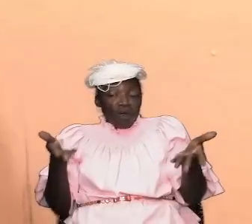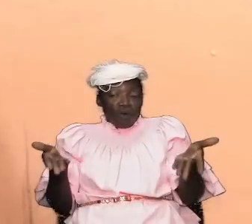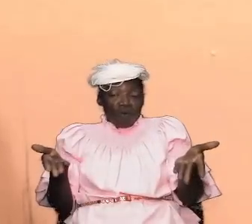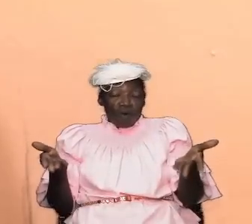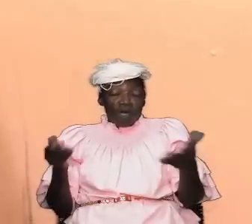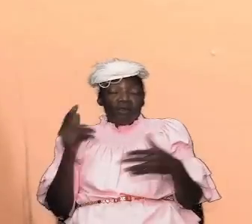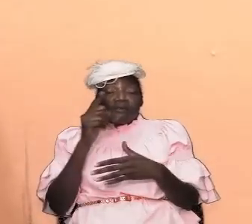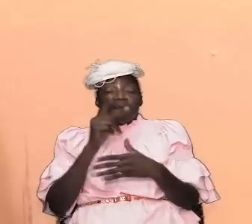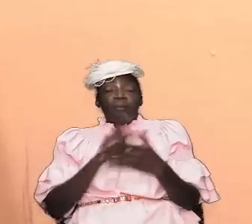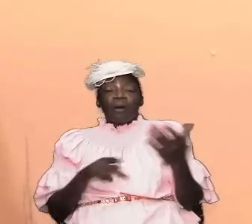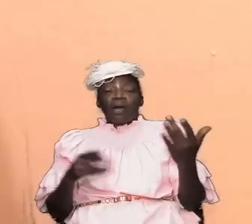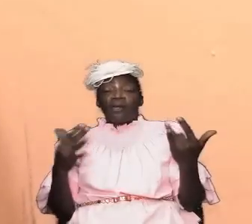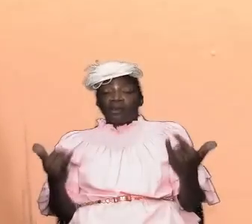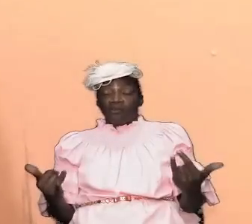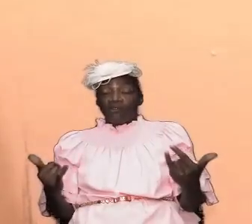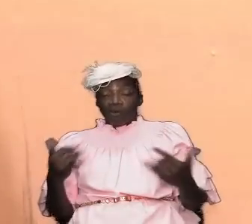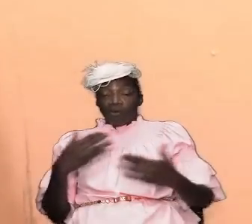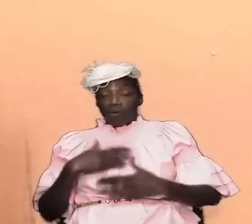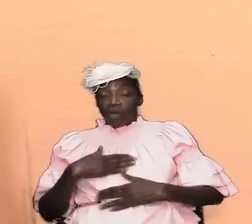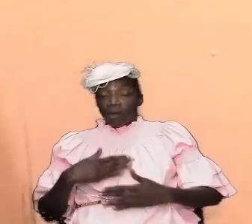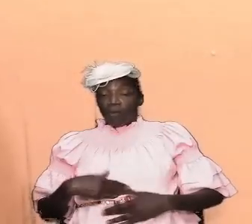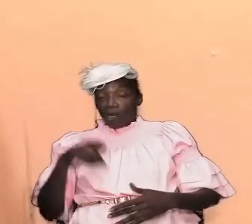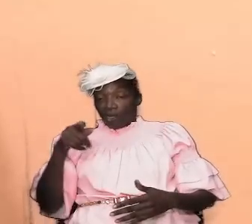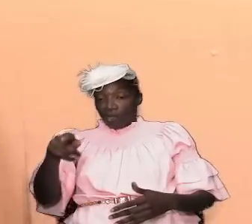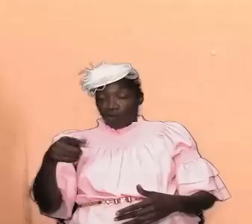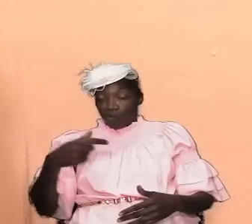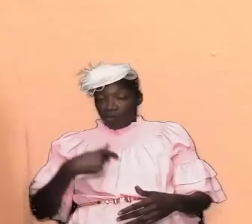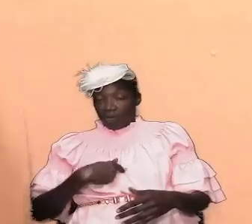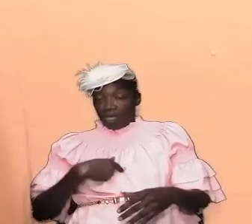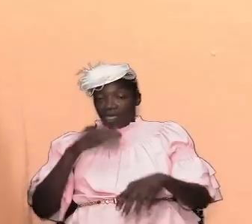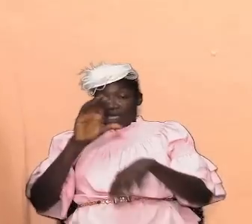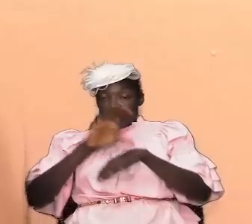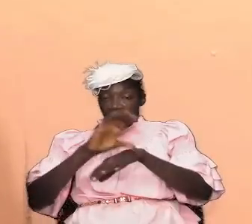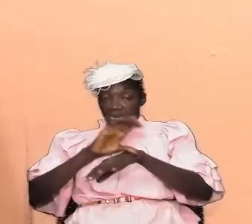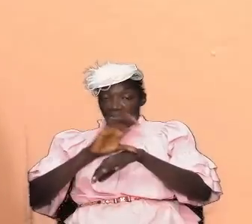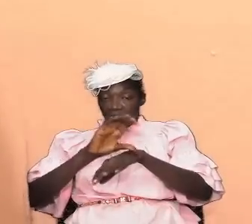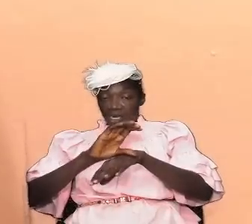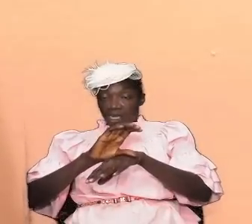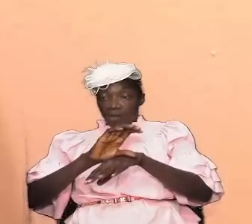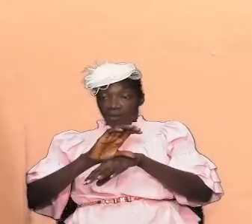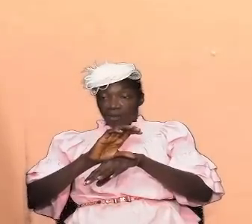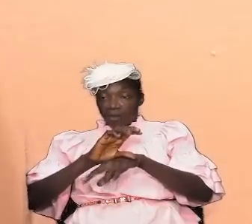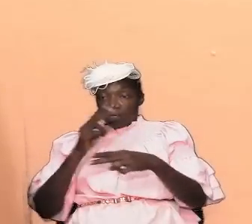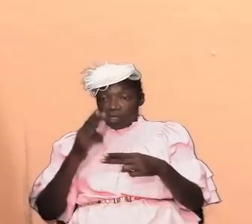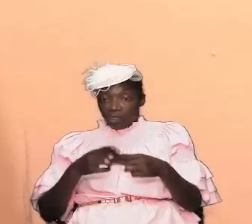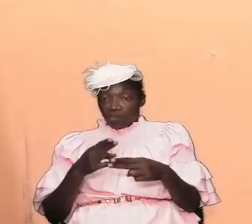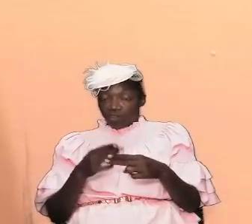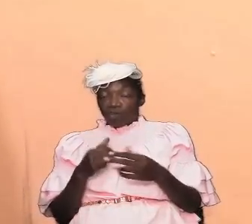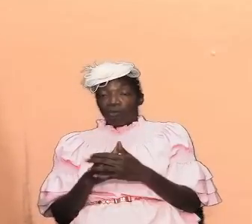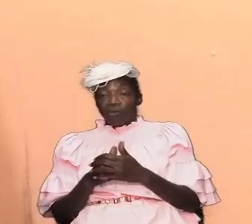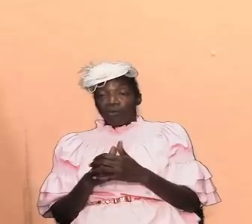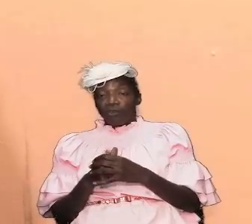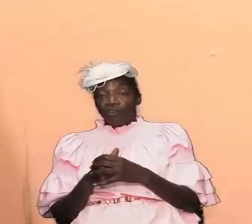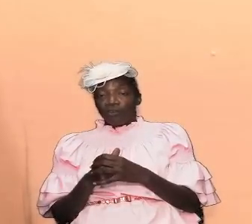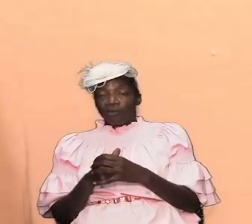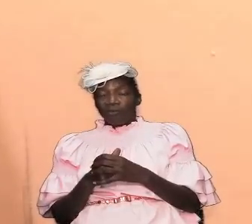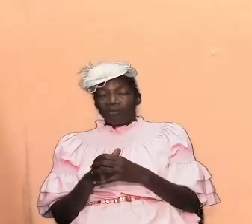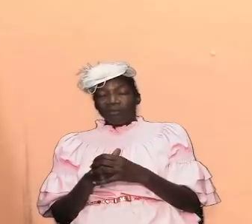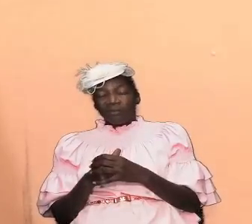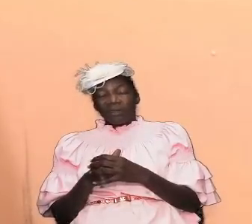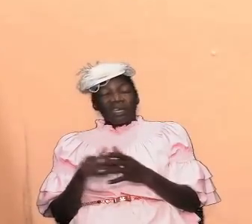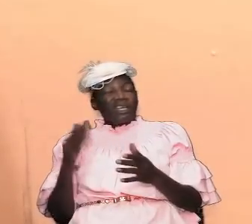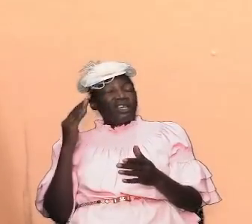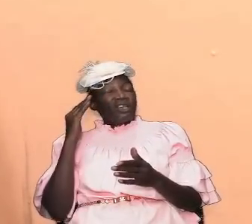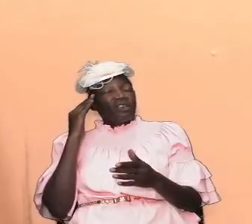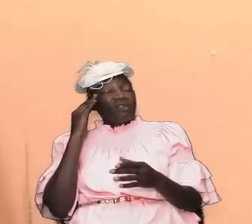body that you and i are in called the church even though we know the